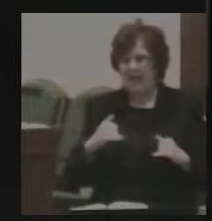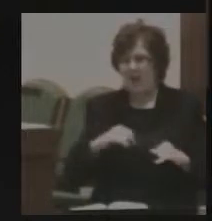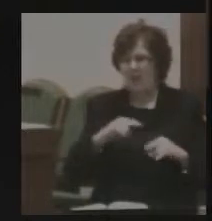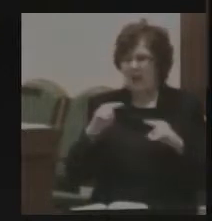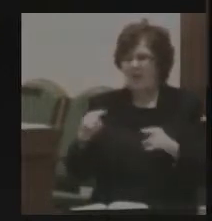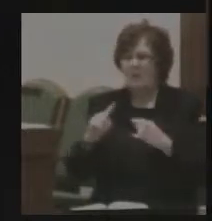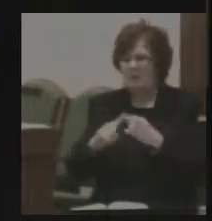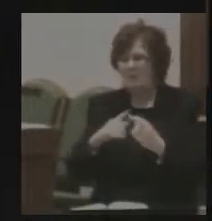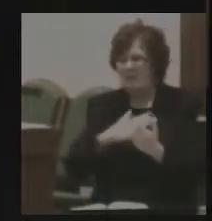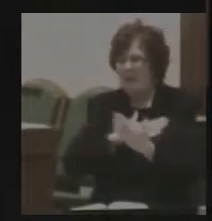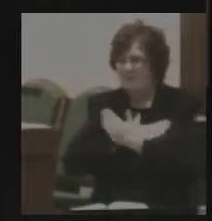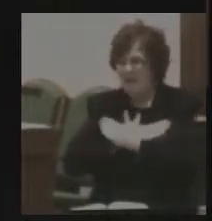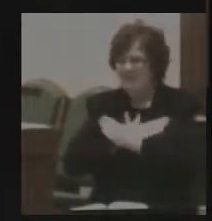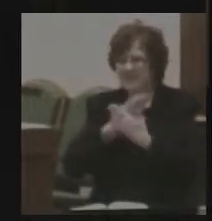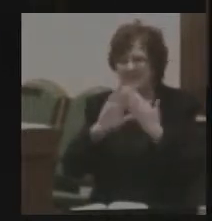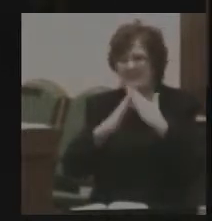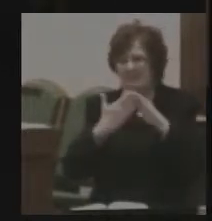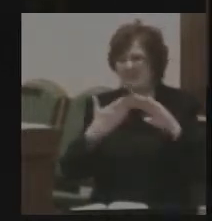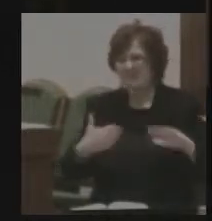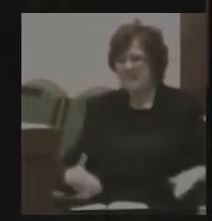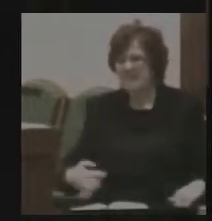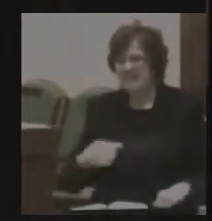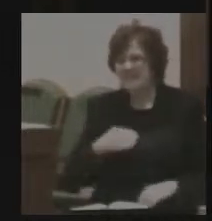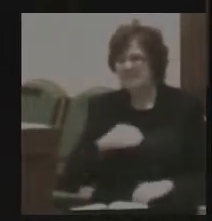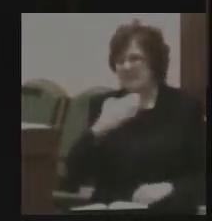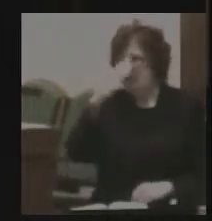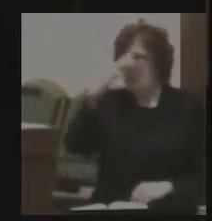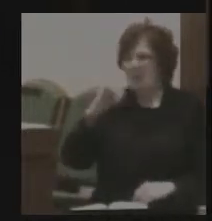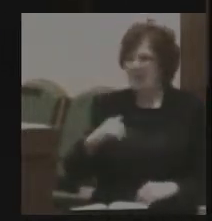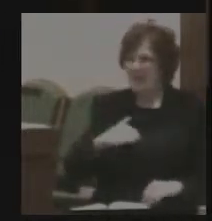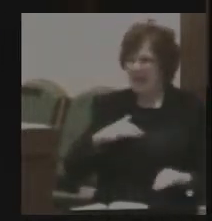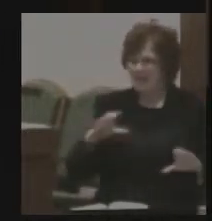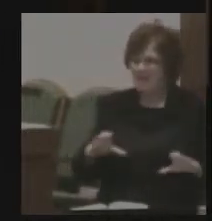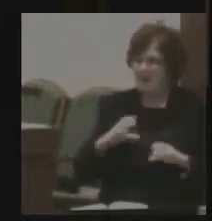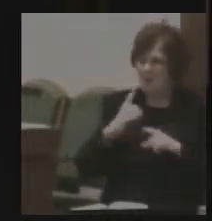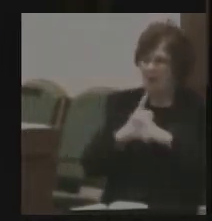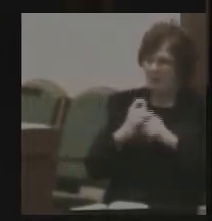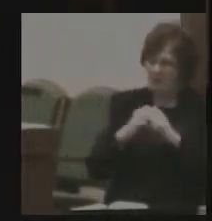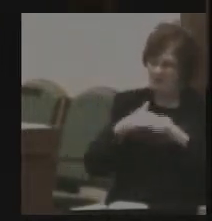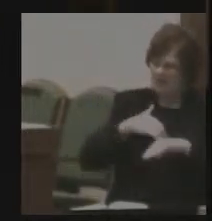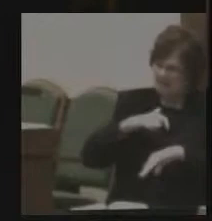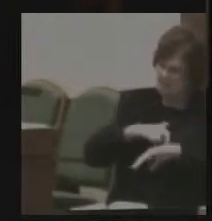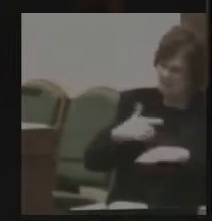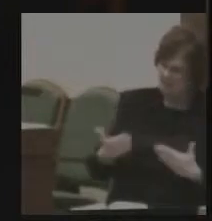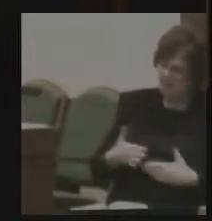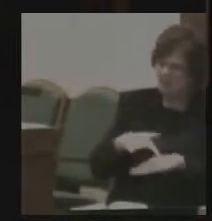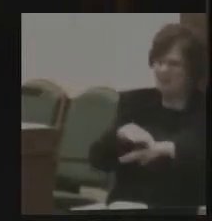At peace. Knowing that I have done right with my time on this earth.